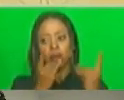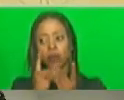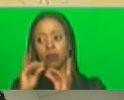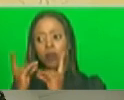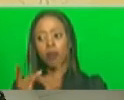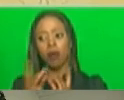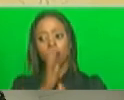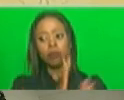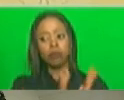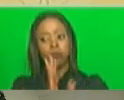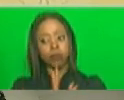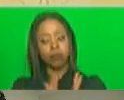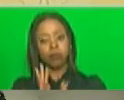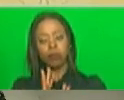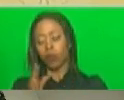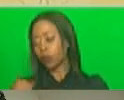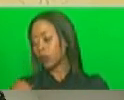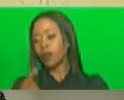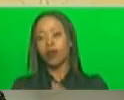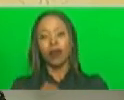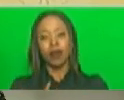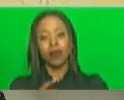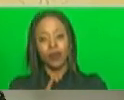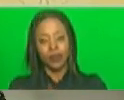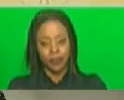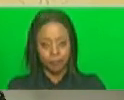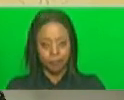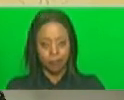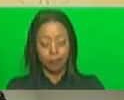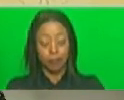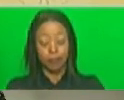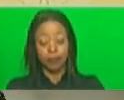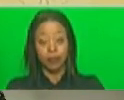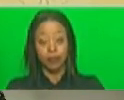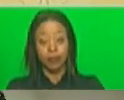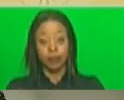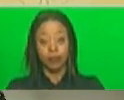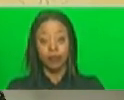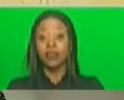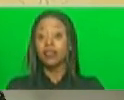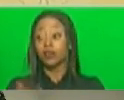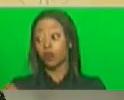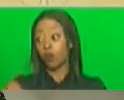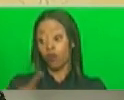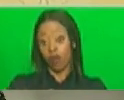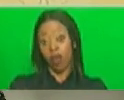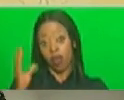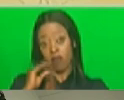on the recent incidents this is what we now know